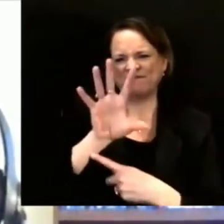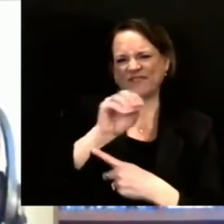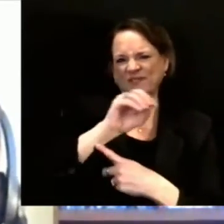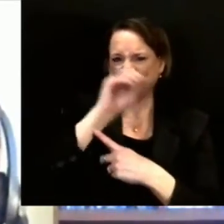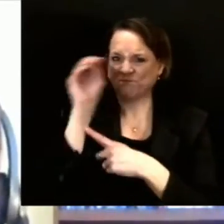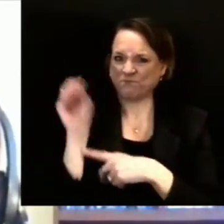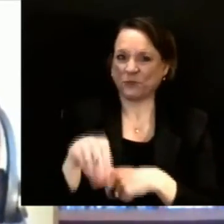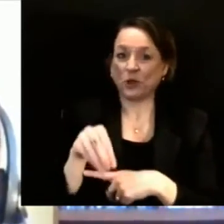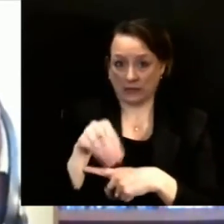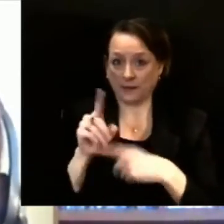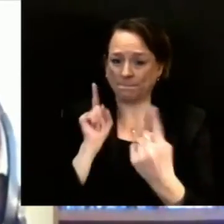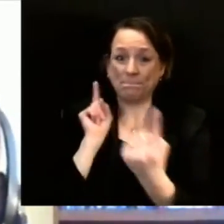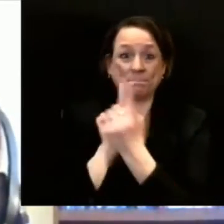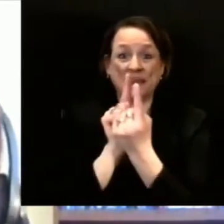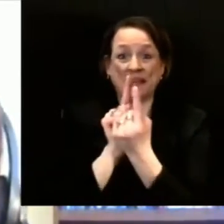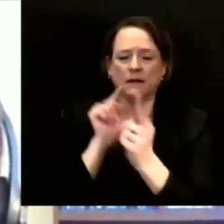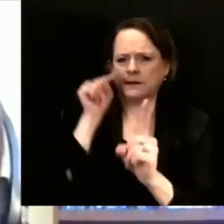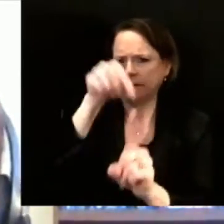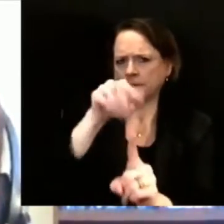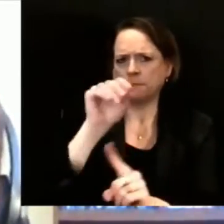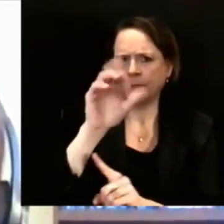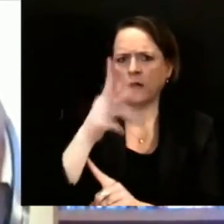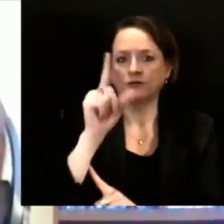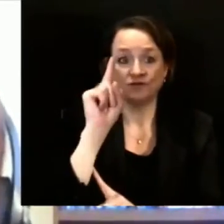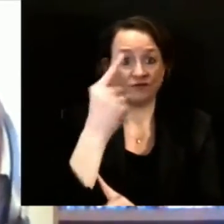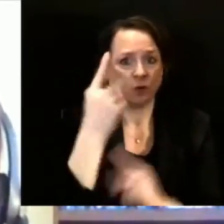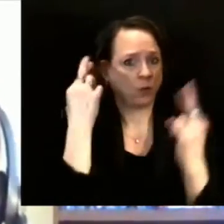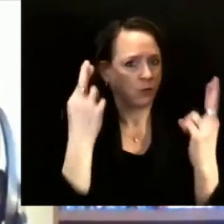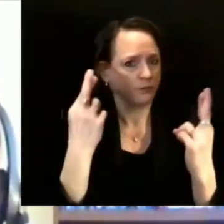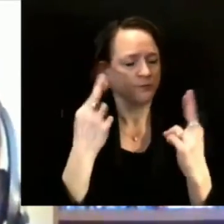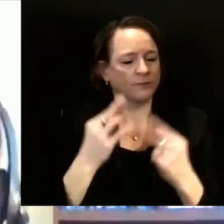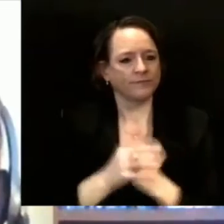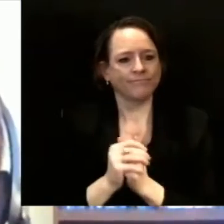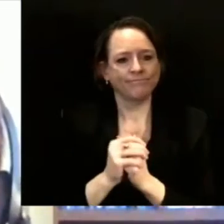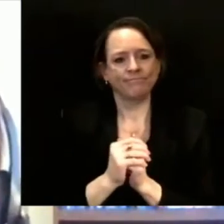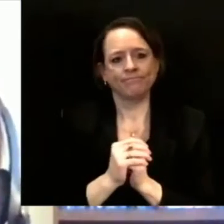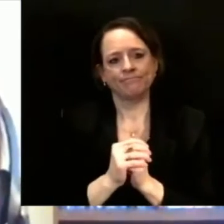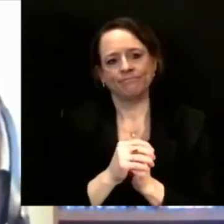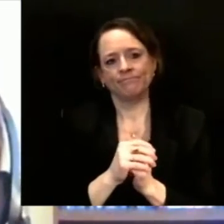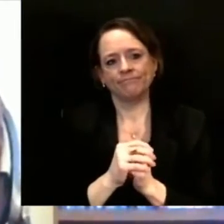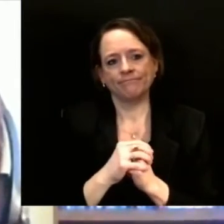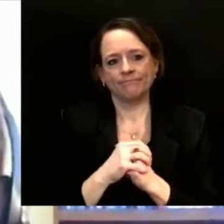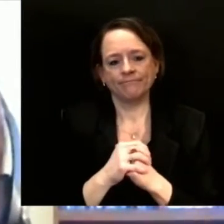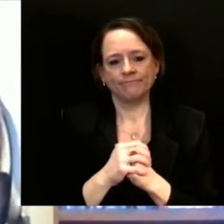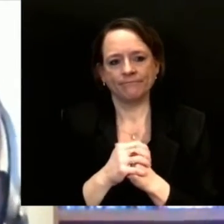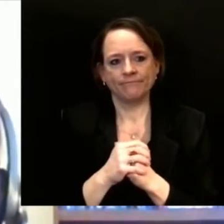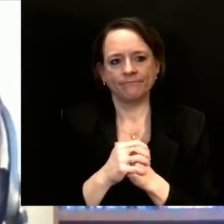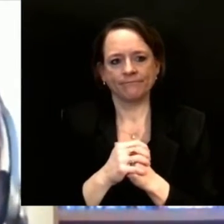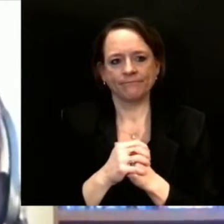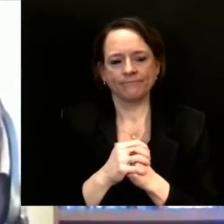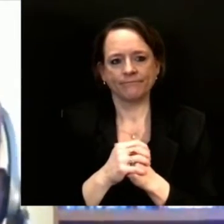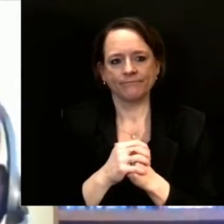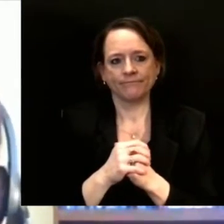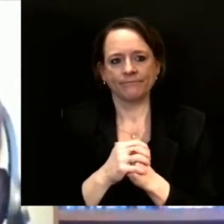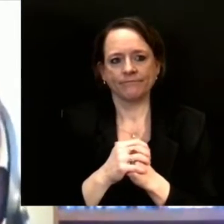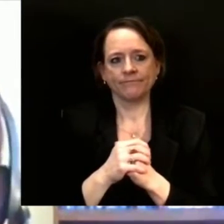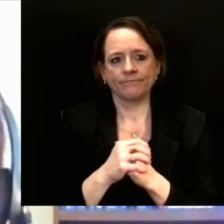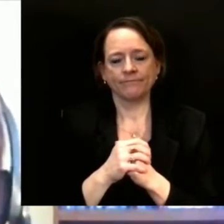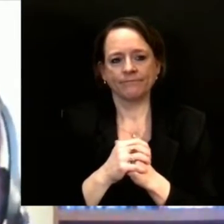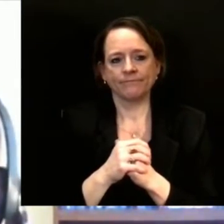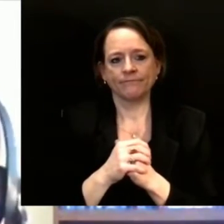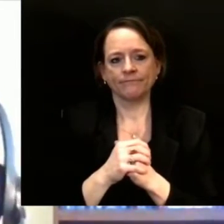vaccine supply, be reasonable to begin to add others into the group. And I think that's part of what keeping